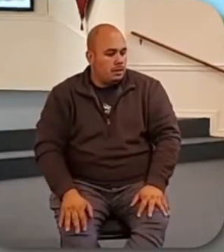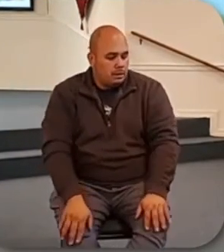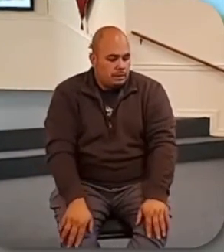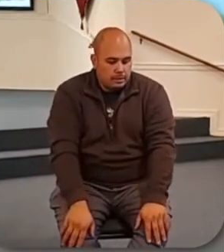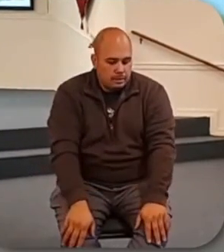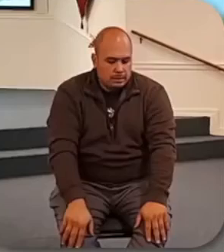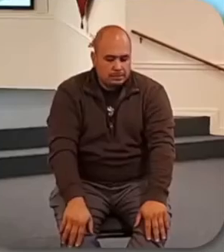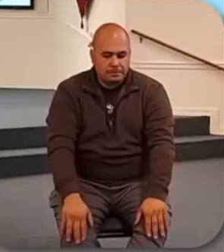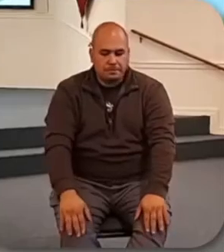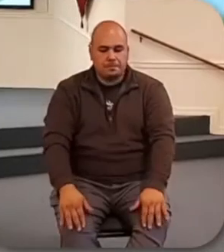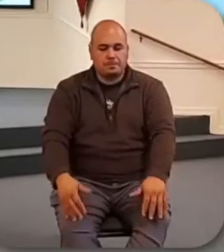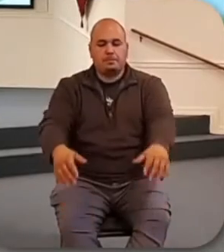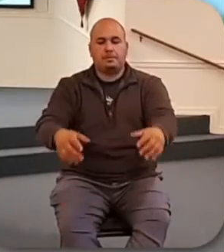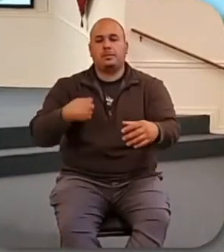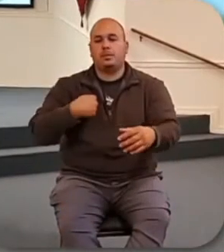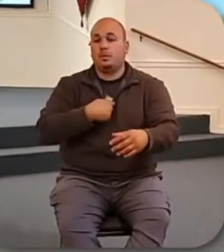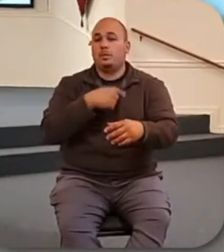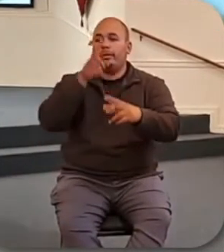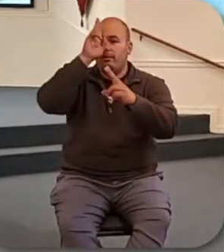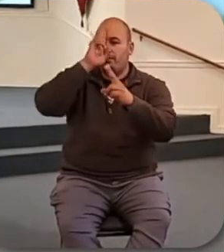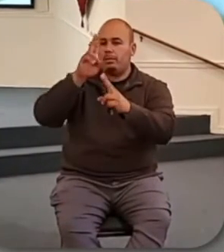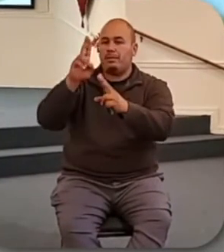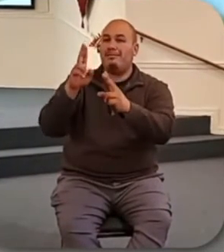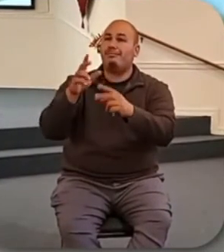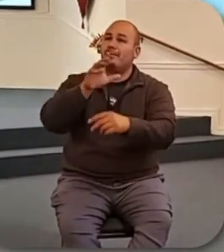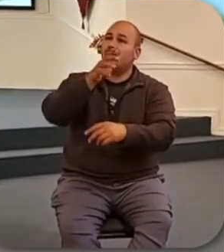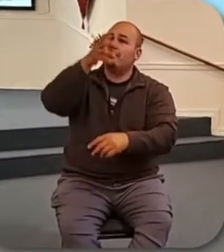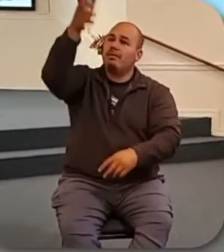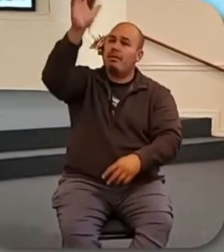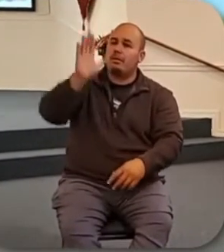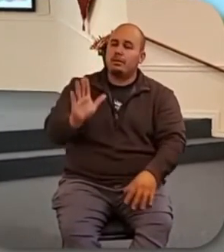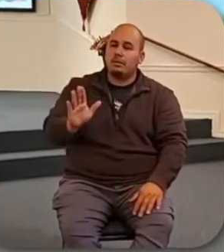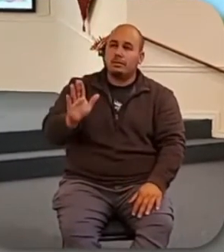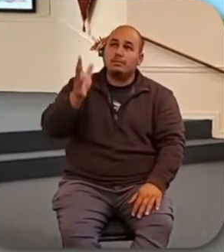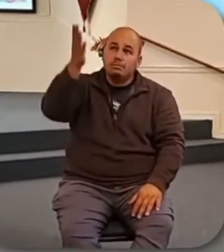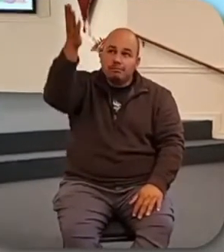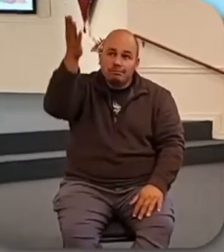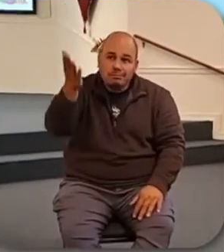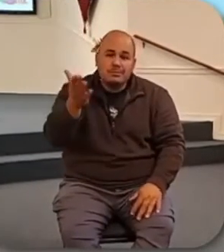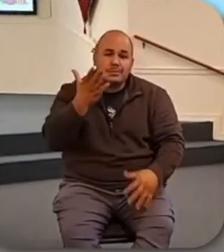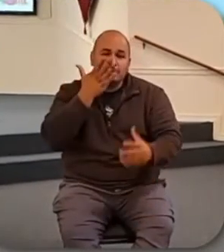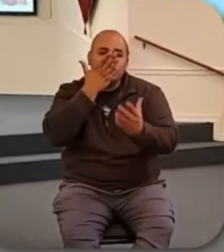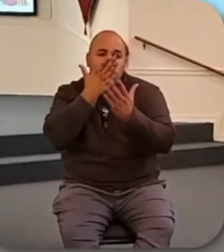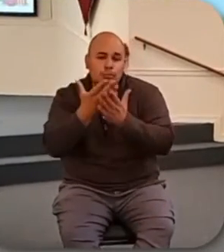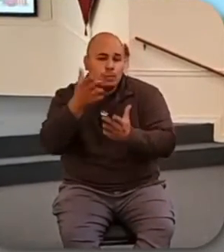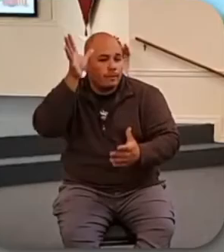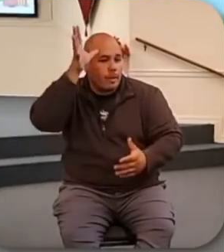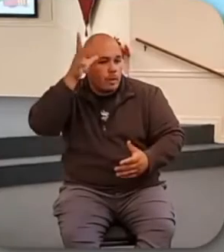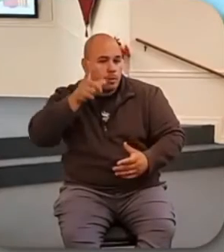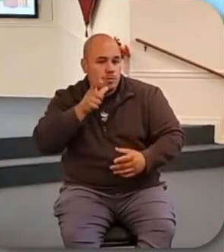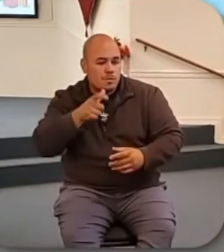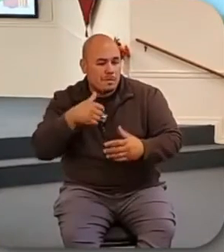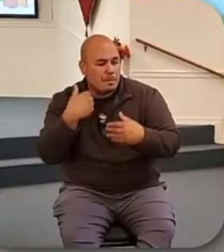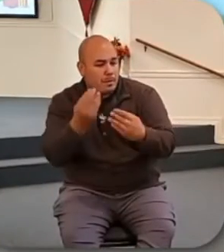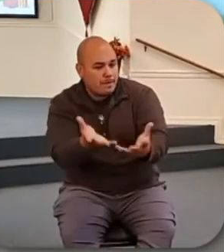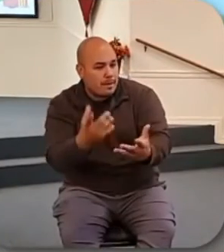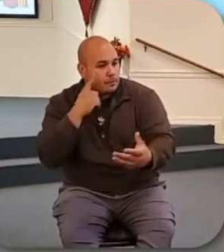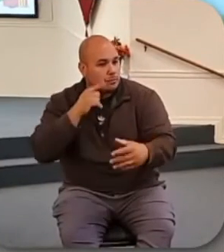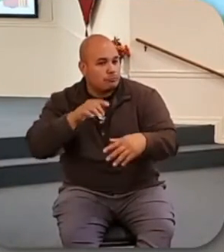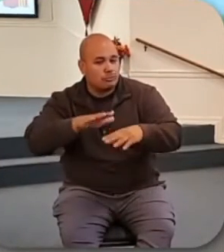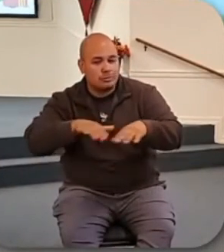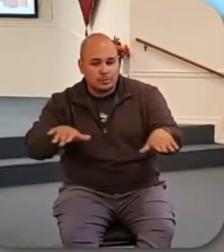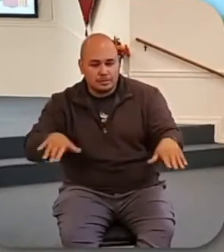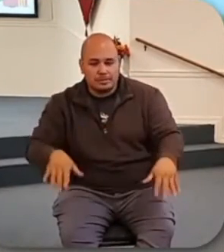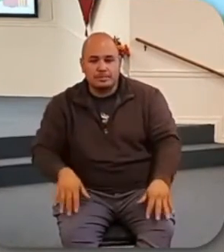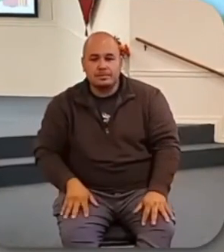we honor you Lord our God for being our good father who always provides for his children. We thank you dear